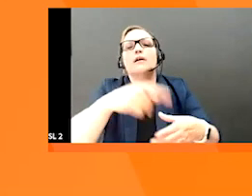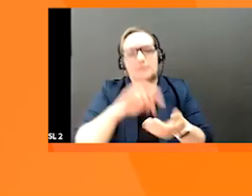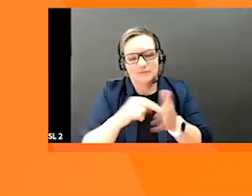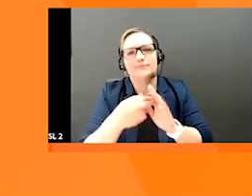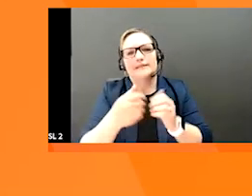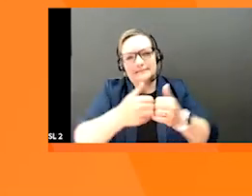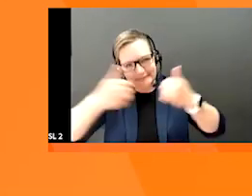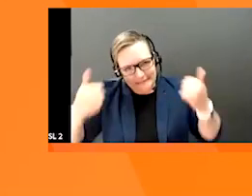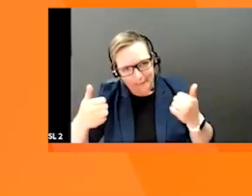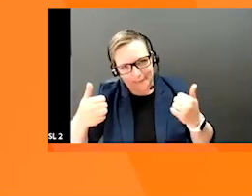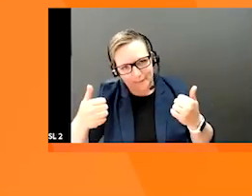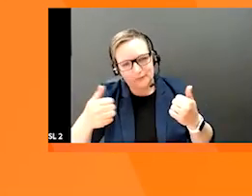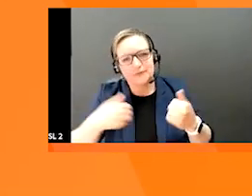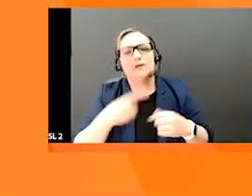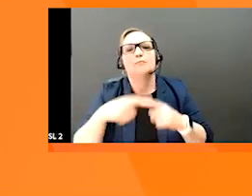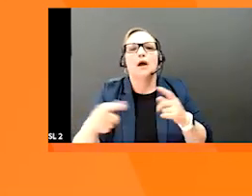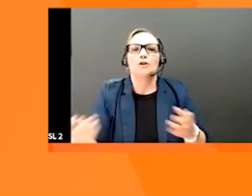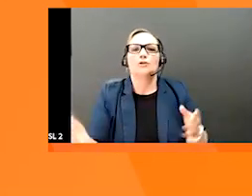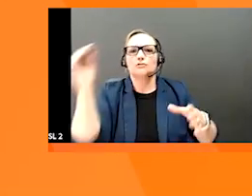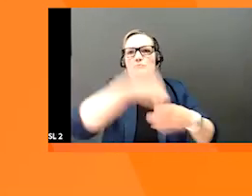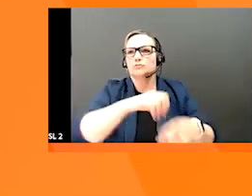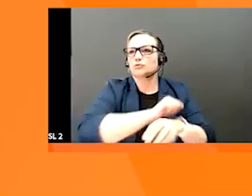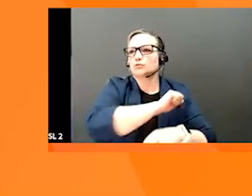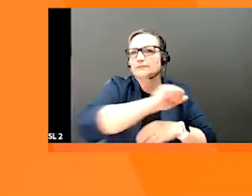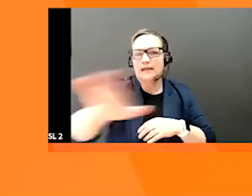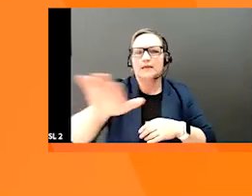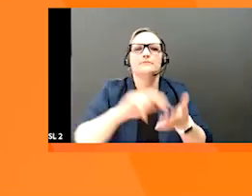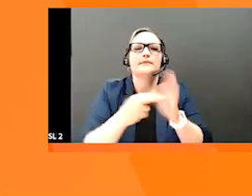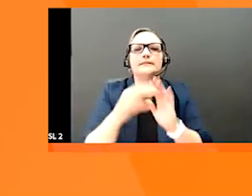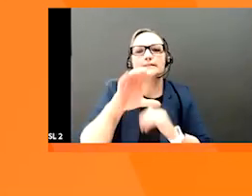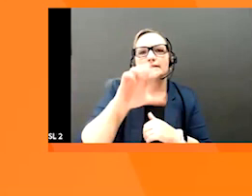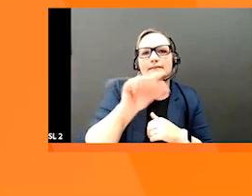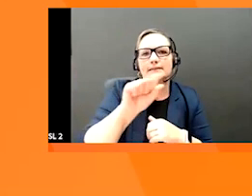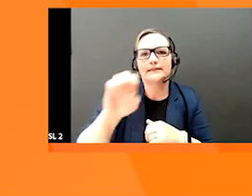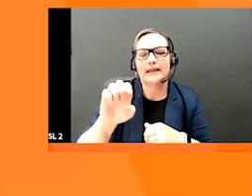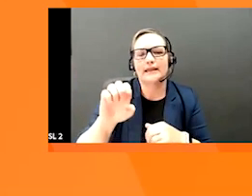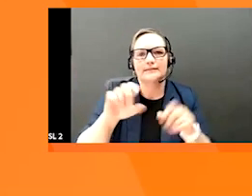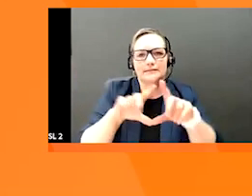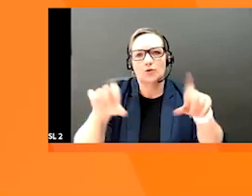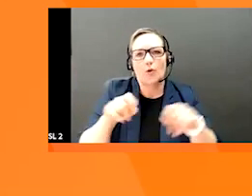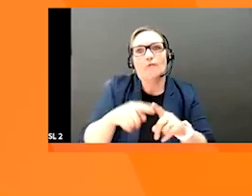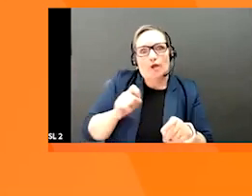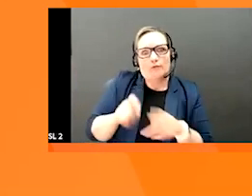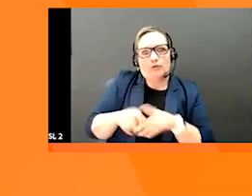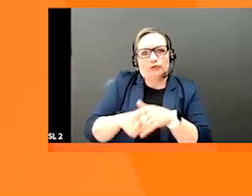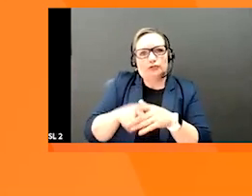If you're only packaging to chip, you need a case code from the original GEETN for your individual.